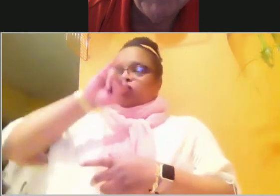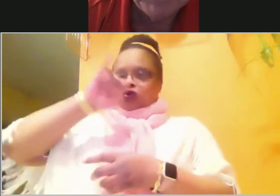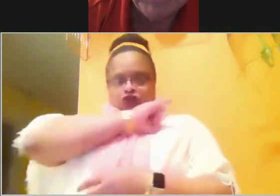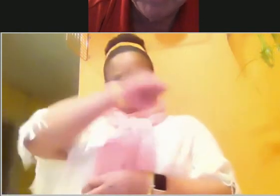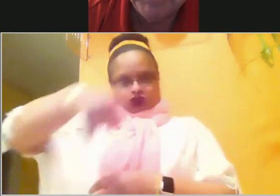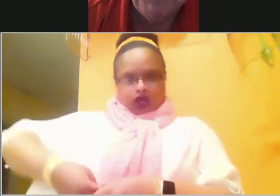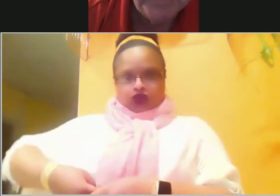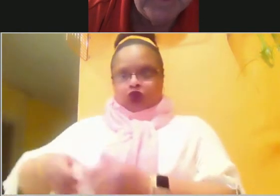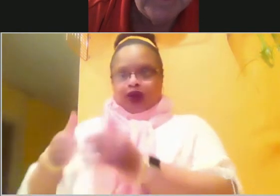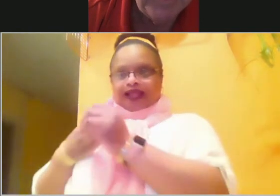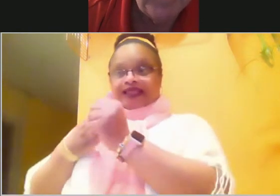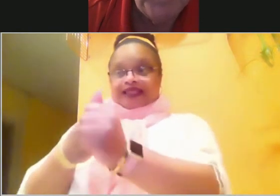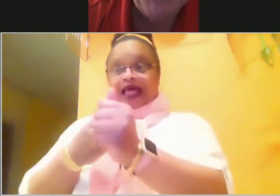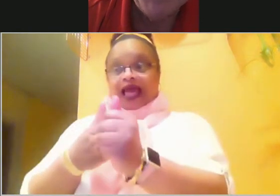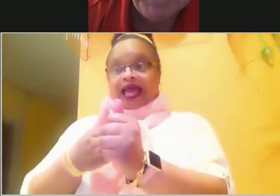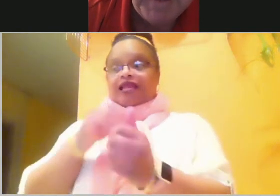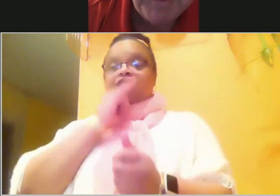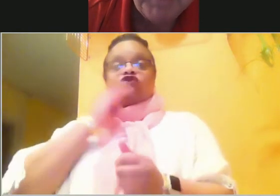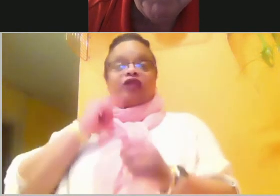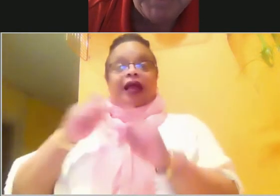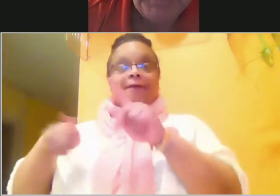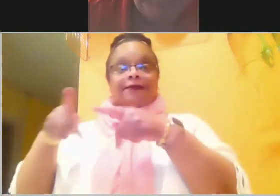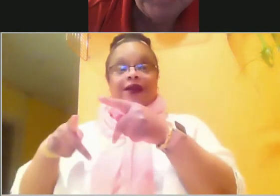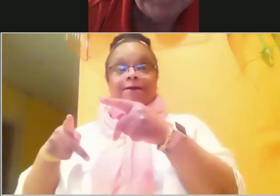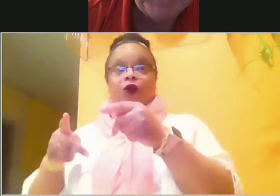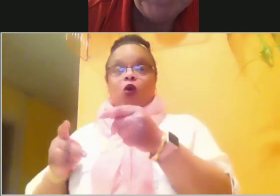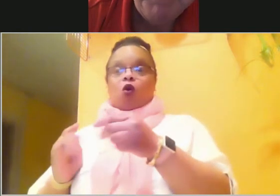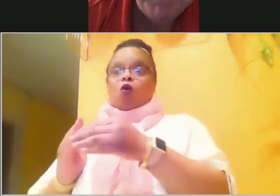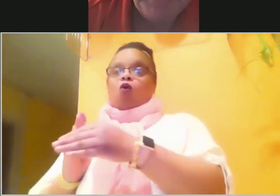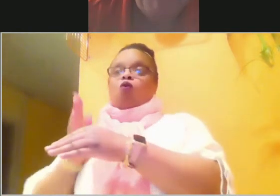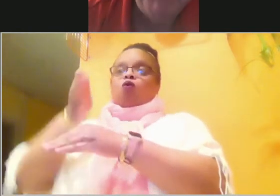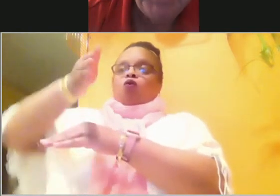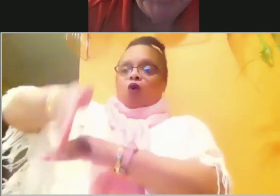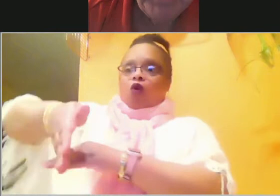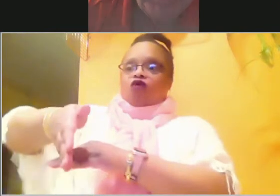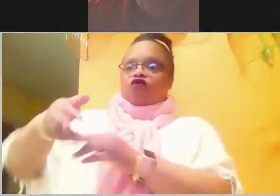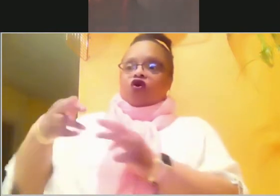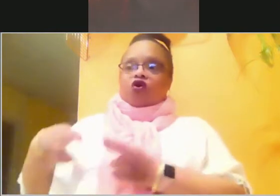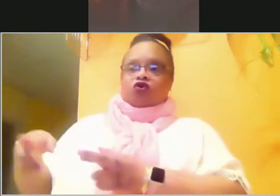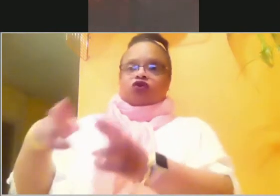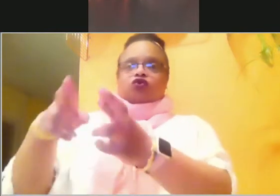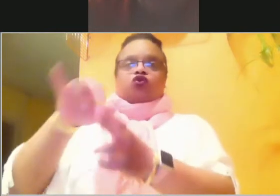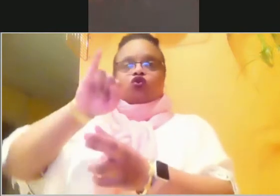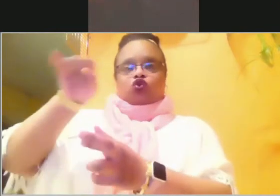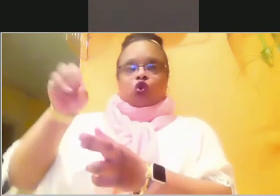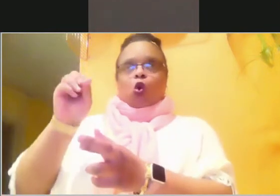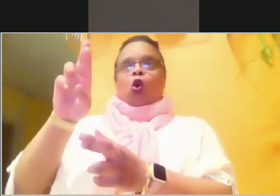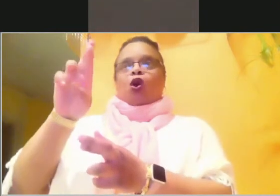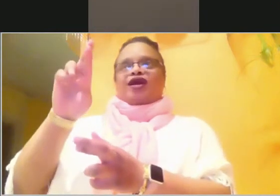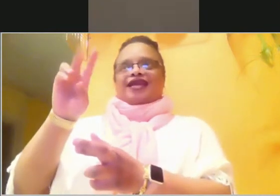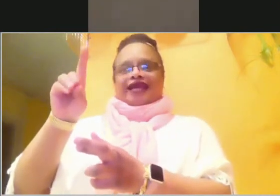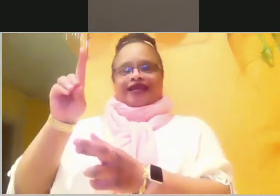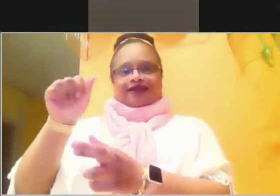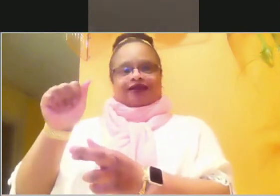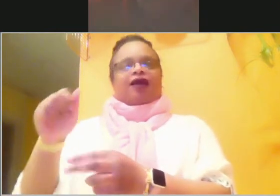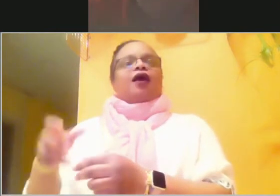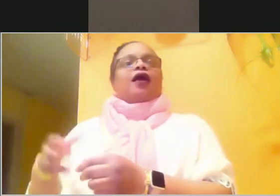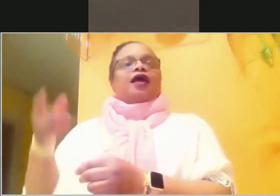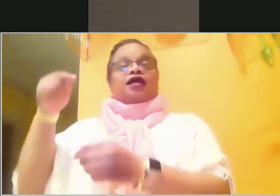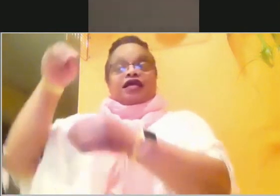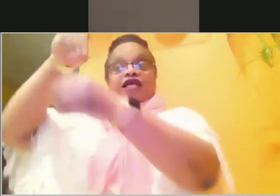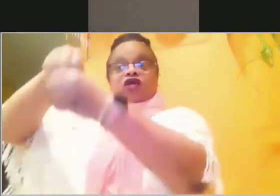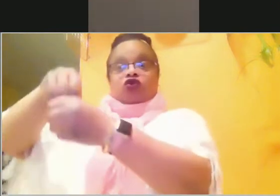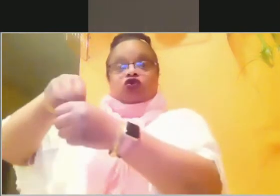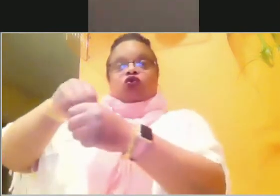the promised land. We can say that may, that he may have been a prototype of this,